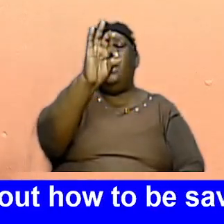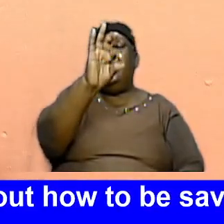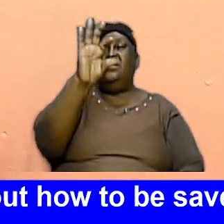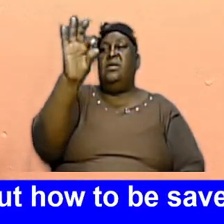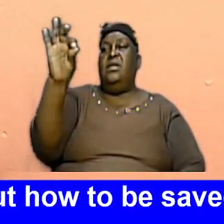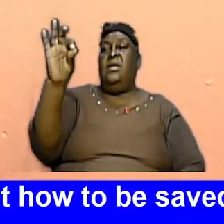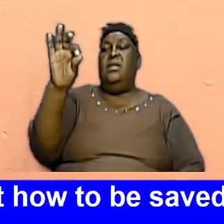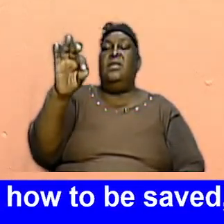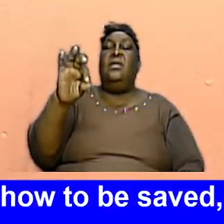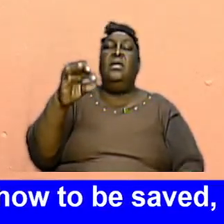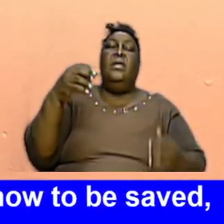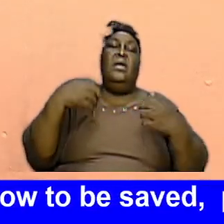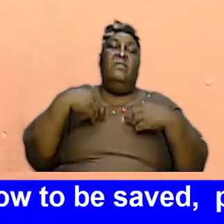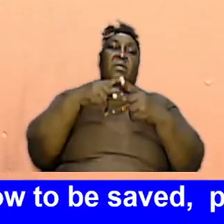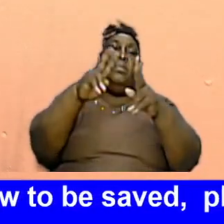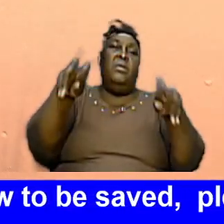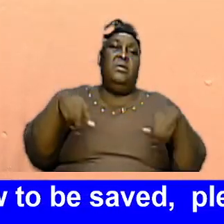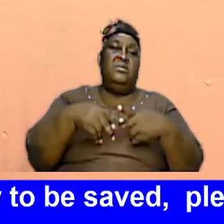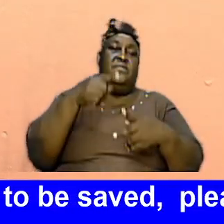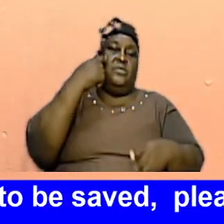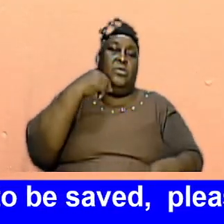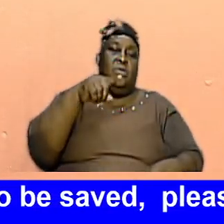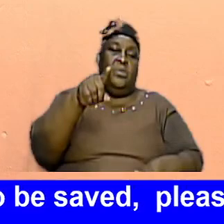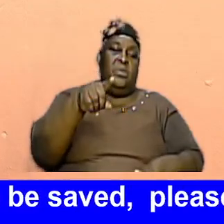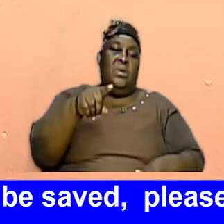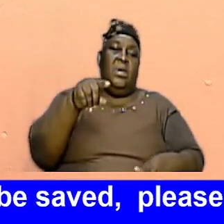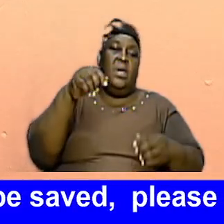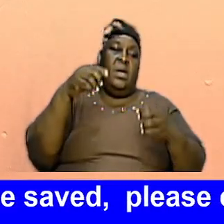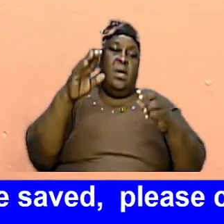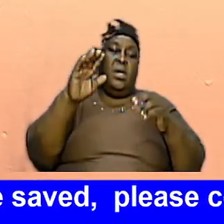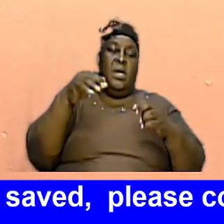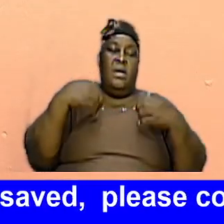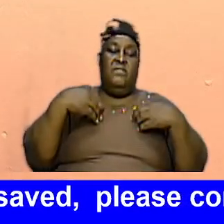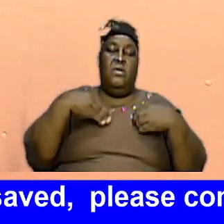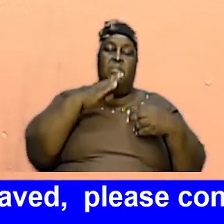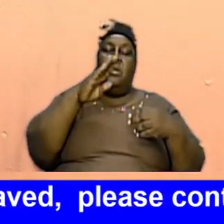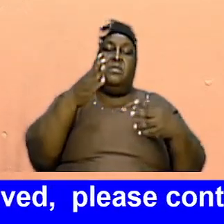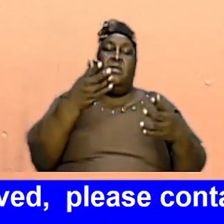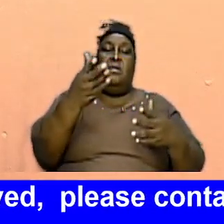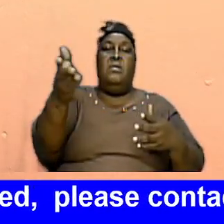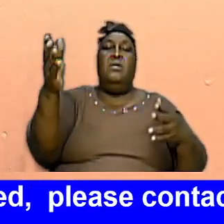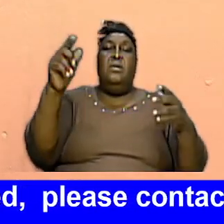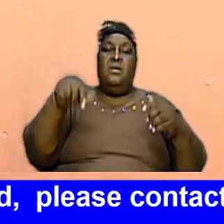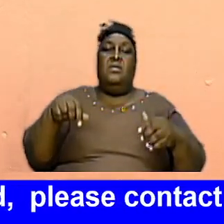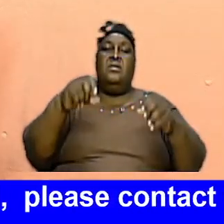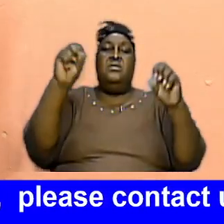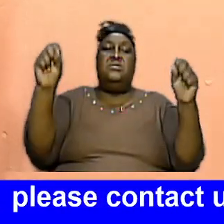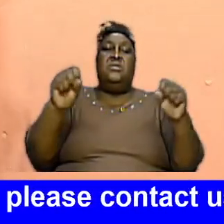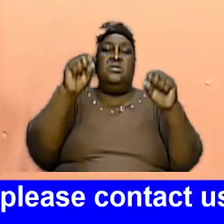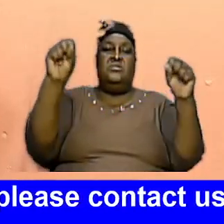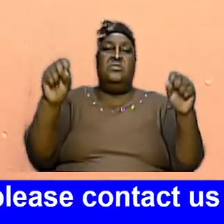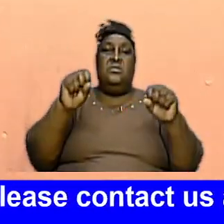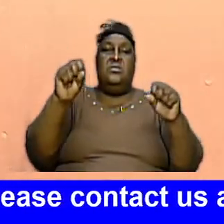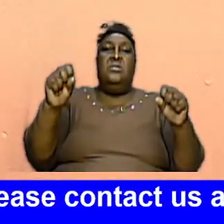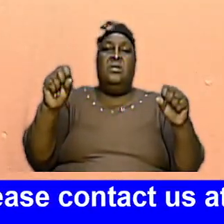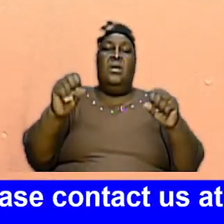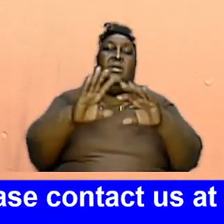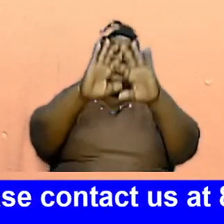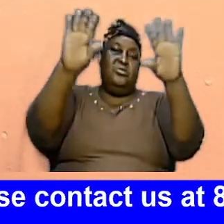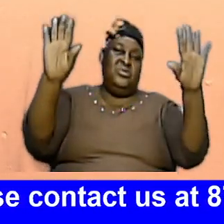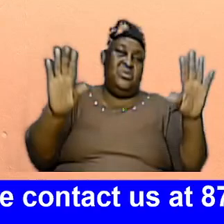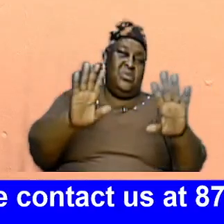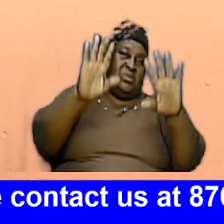Have A Place For You And You Have To Be There This Saturday Remember Lunch Will Be Provided And Then Now Sunday